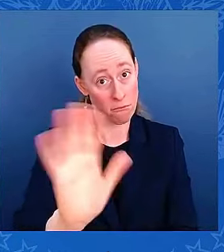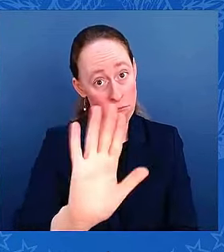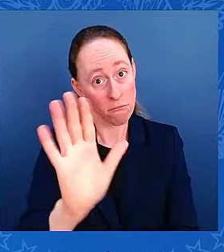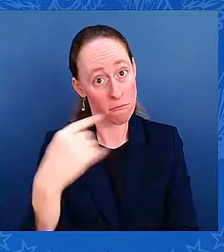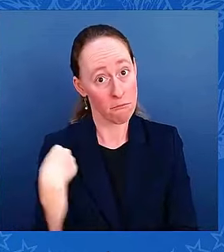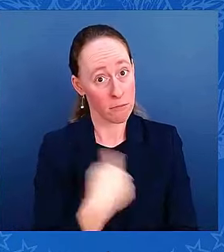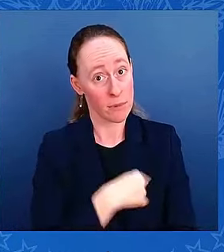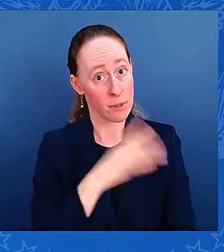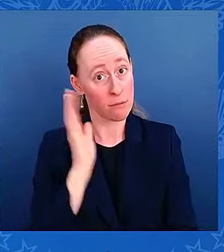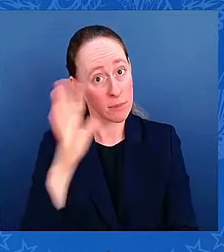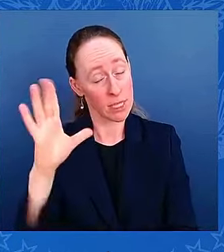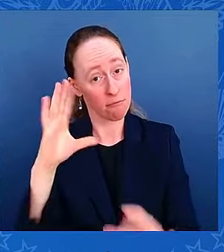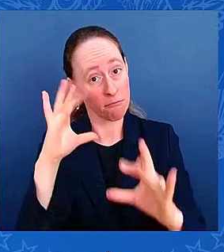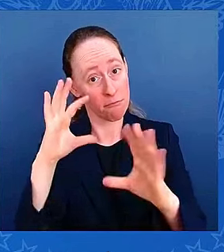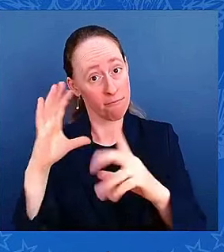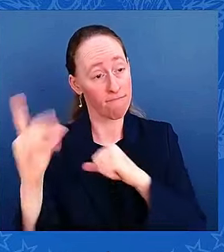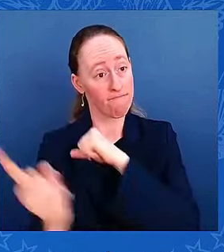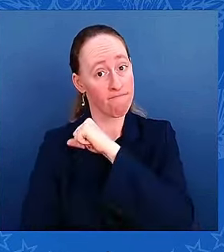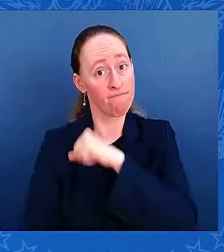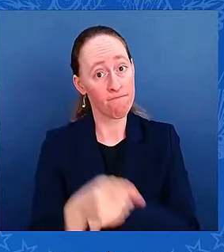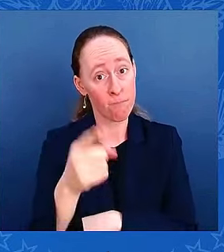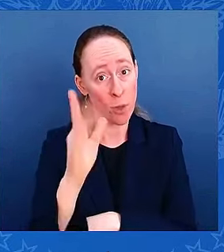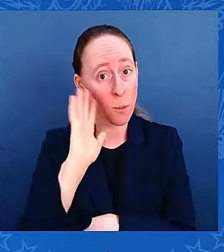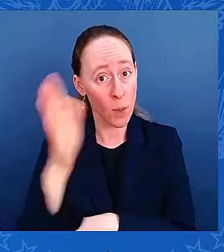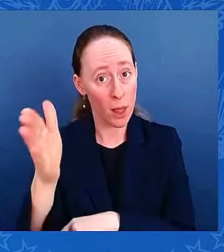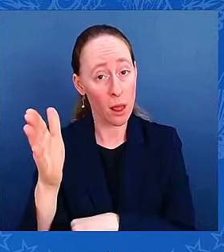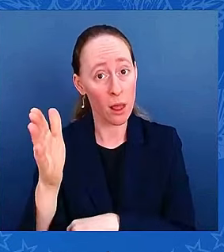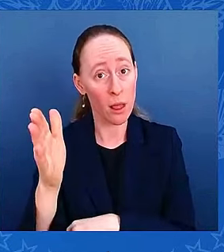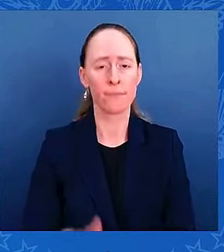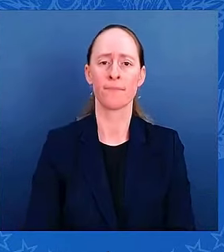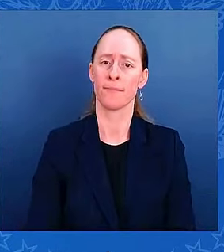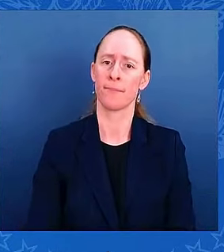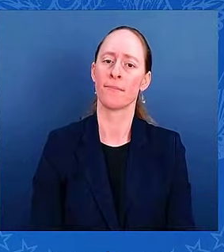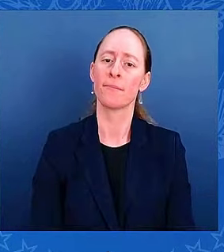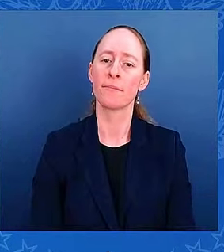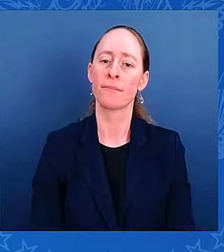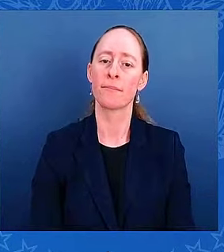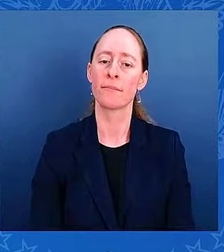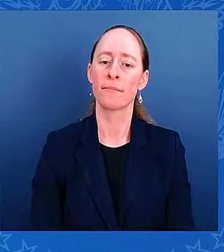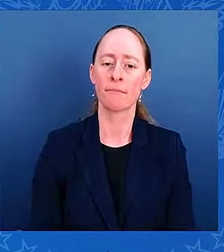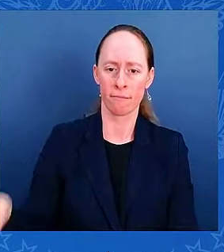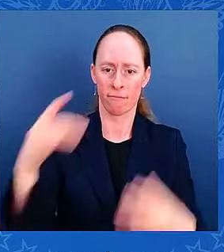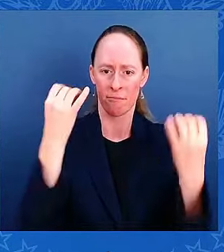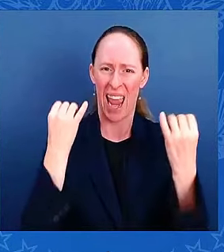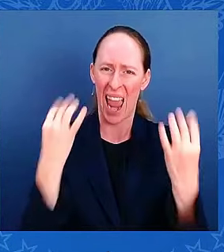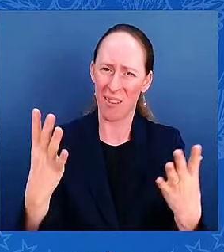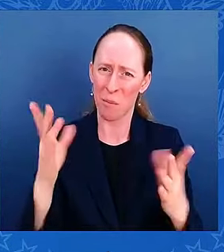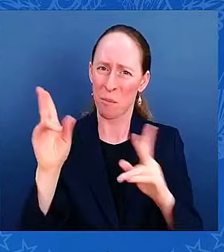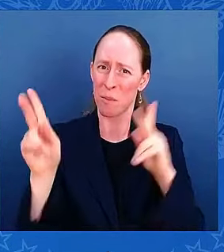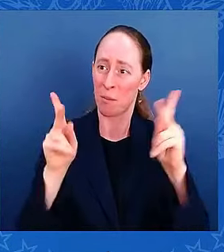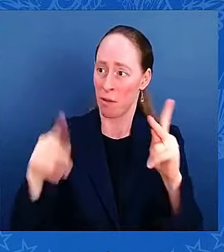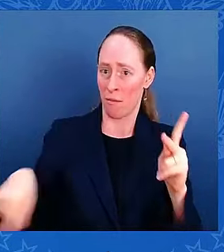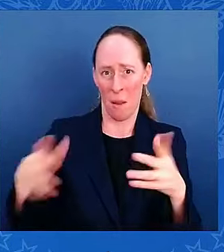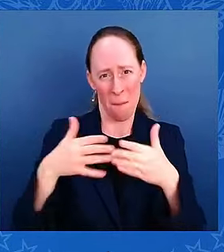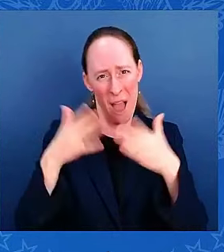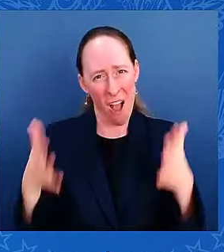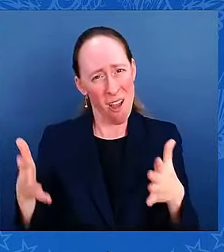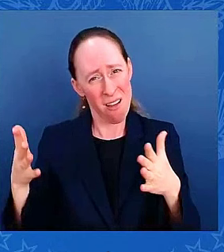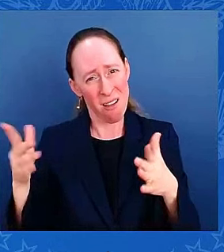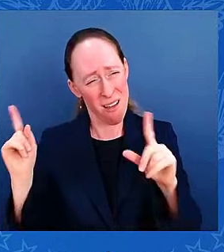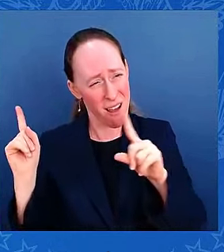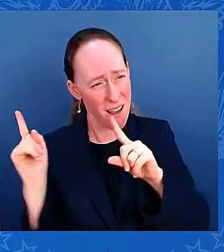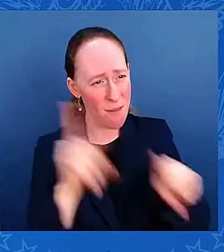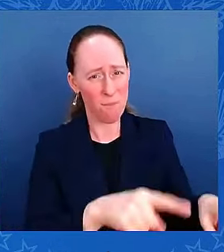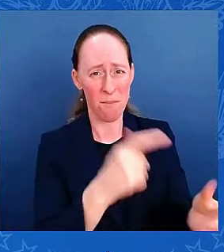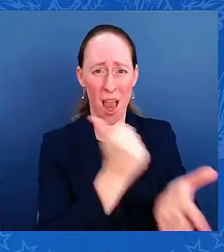Now, not only that, our fellow Americans are putting their lives on the line to do this dangerous work and receive death